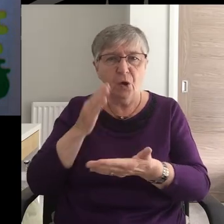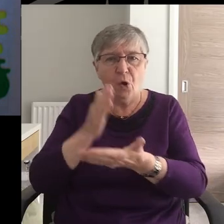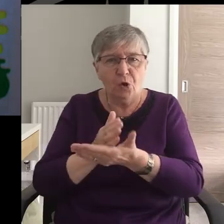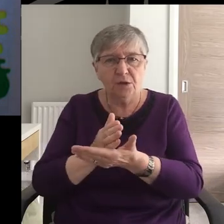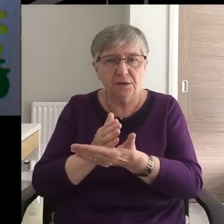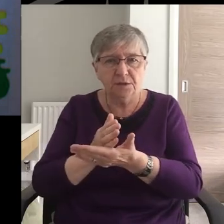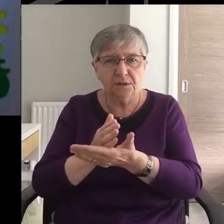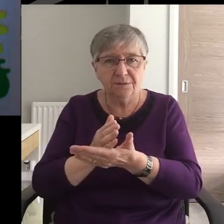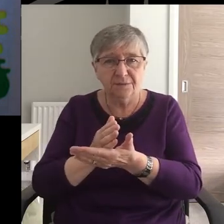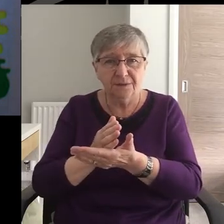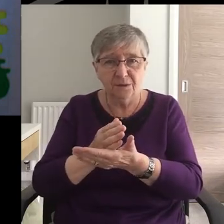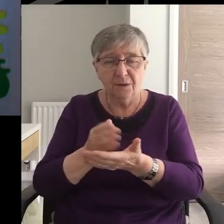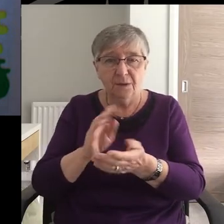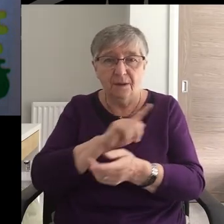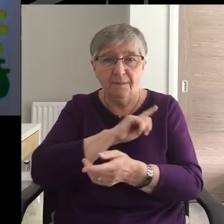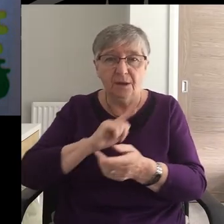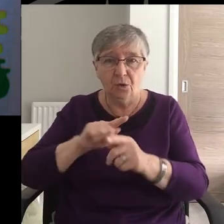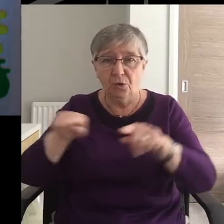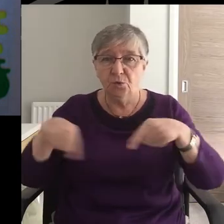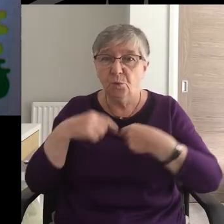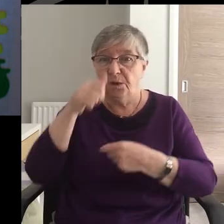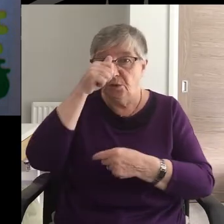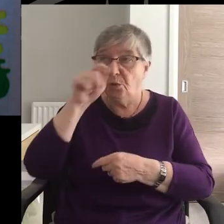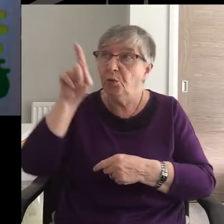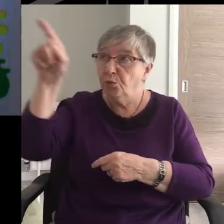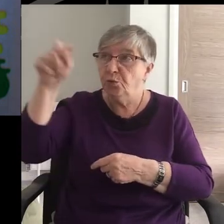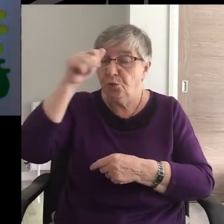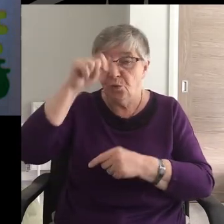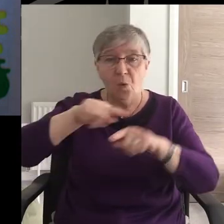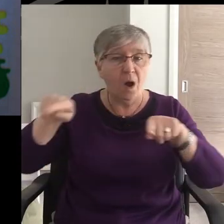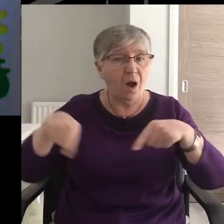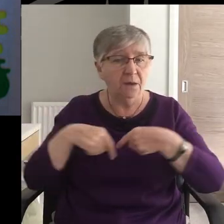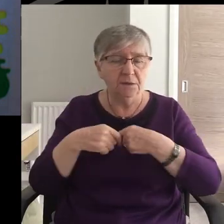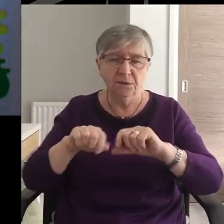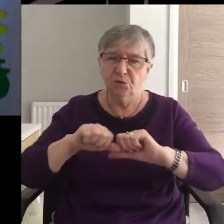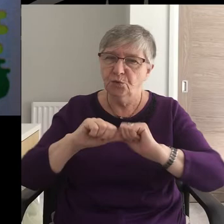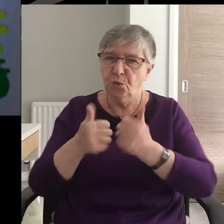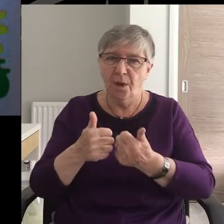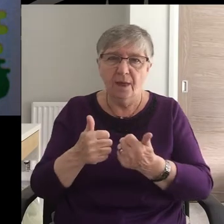recognizing that you know us through and through.